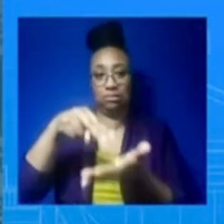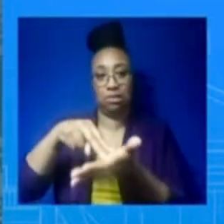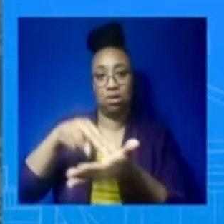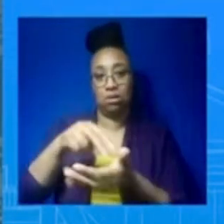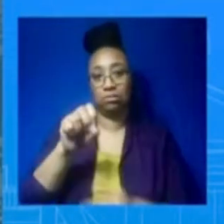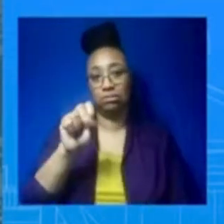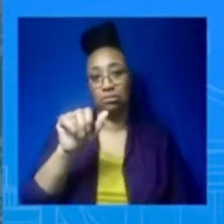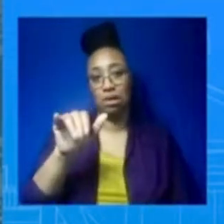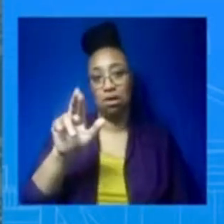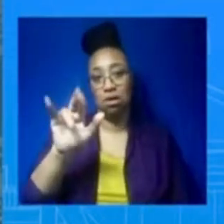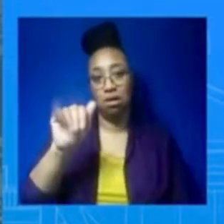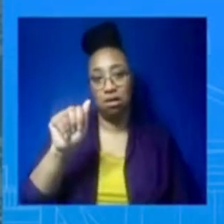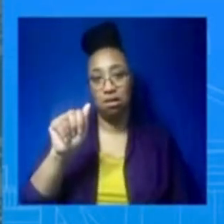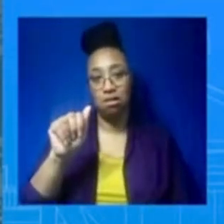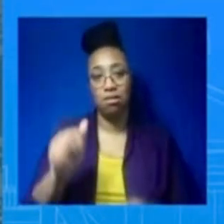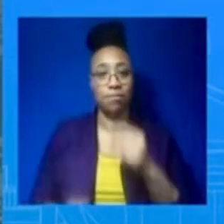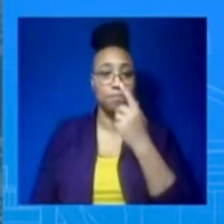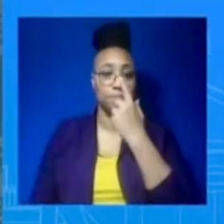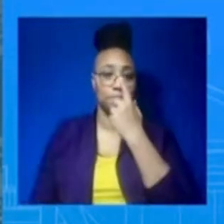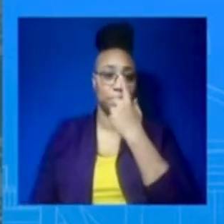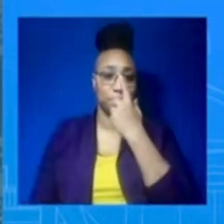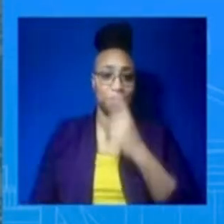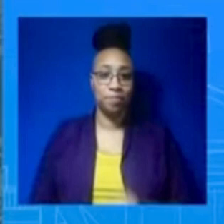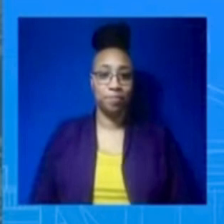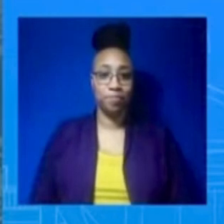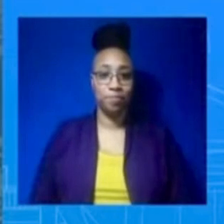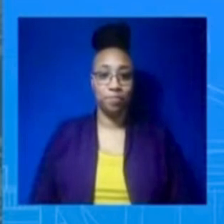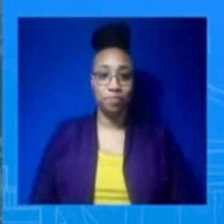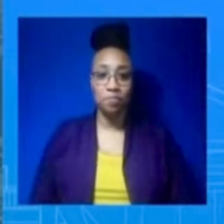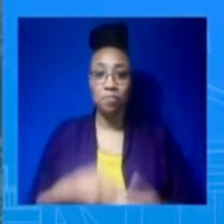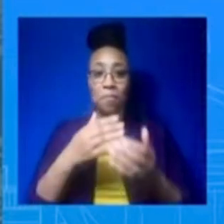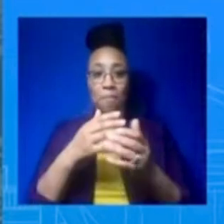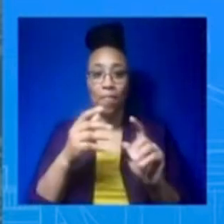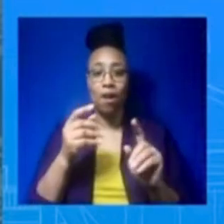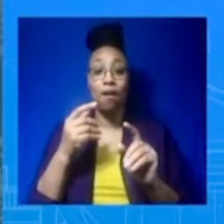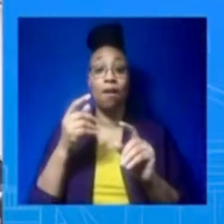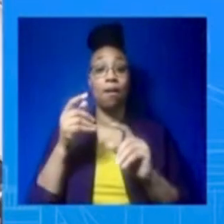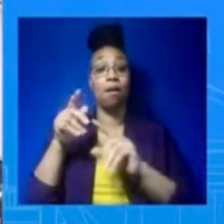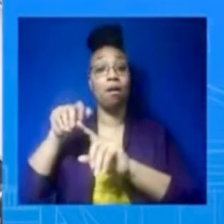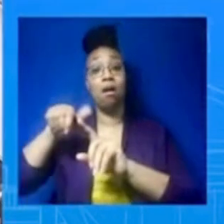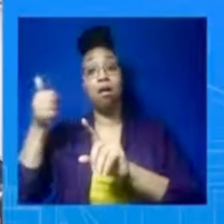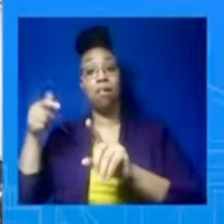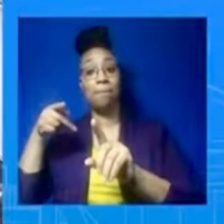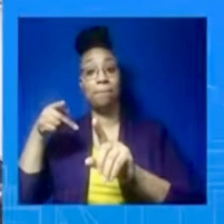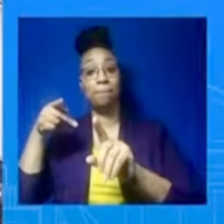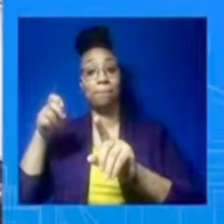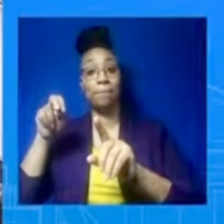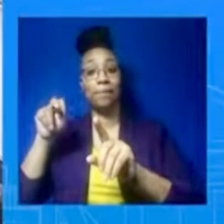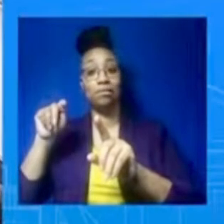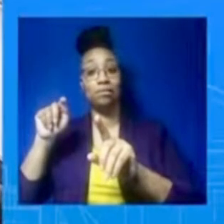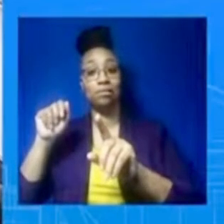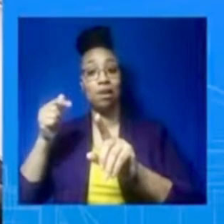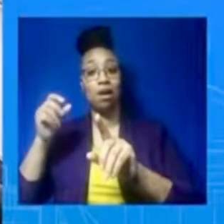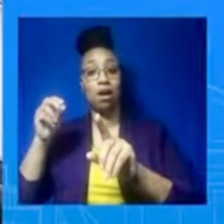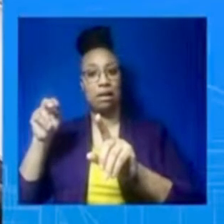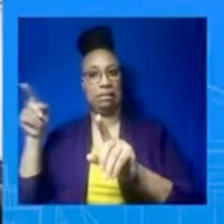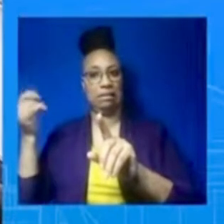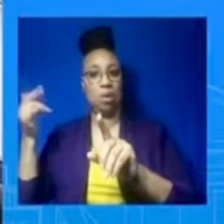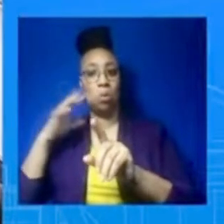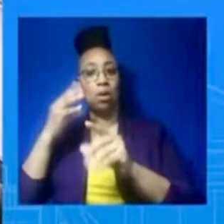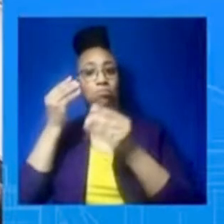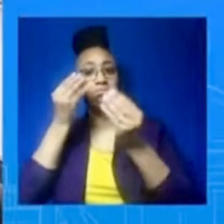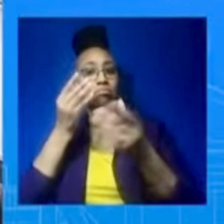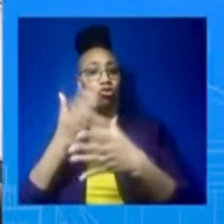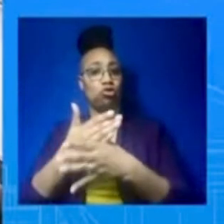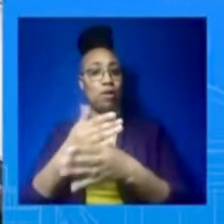Thanks, Karina. Thanks, John. So first, two questions. First, will the American public eventually find out what these three